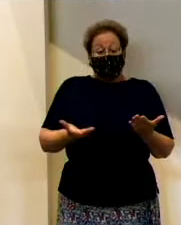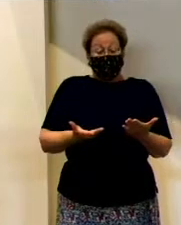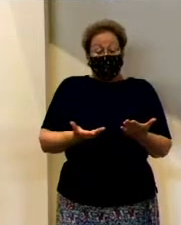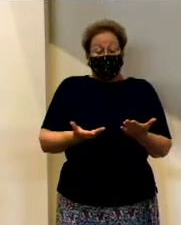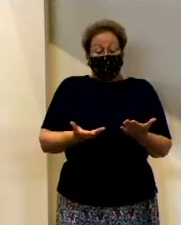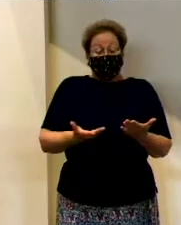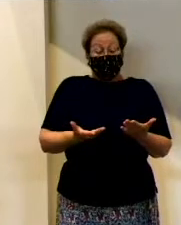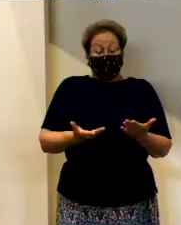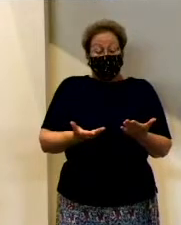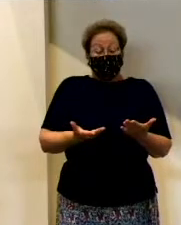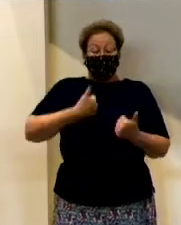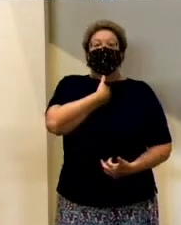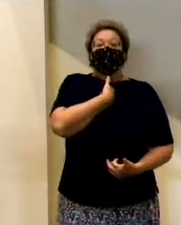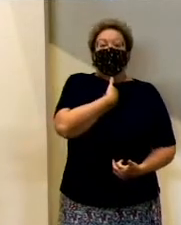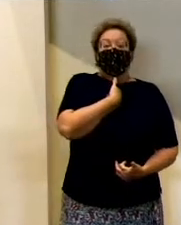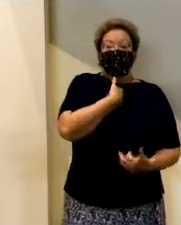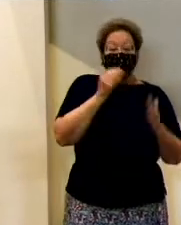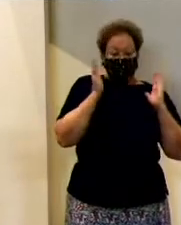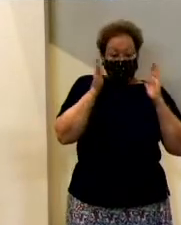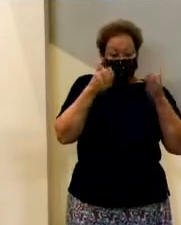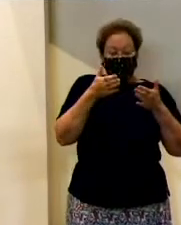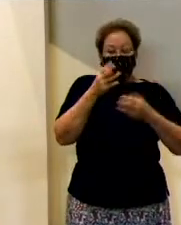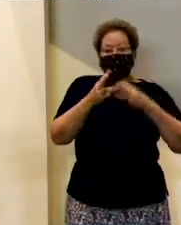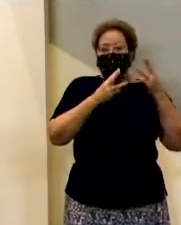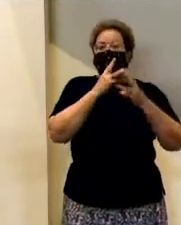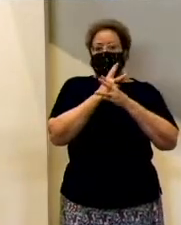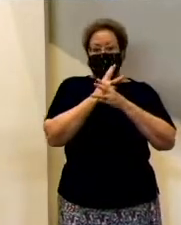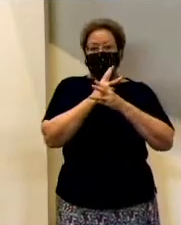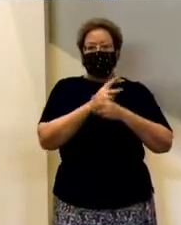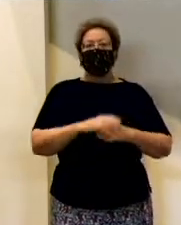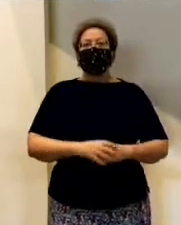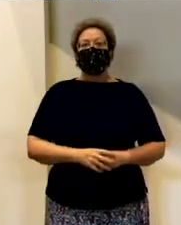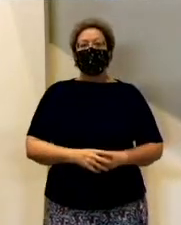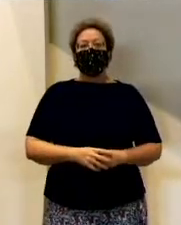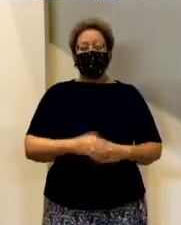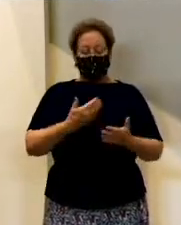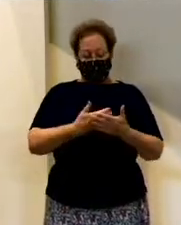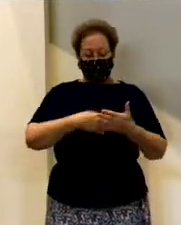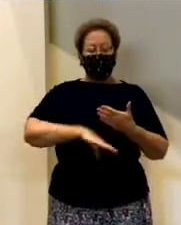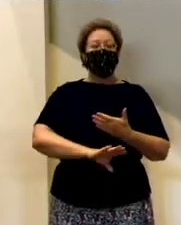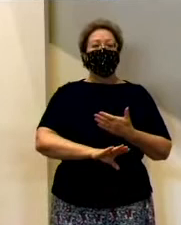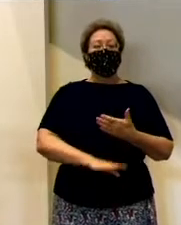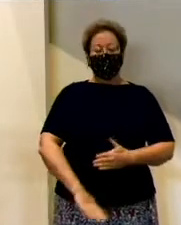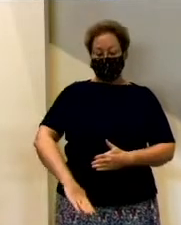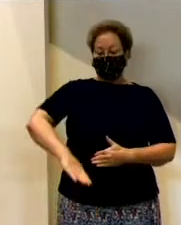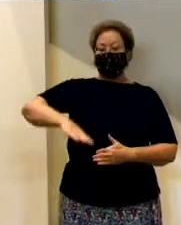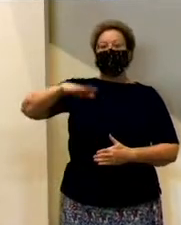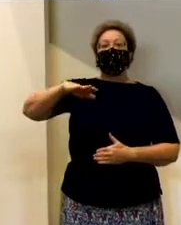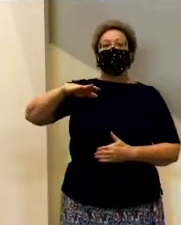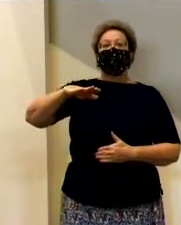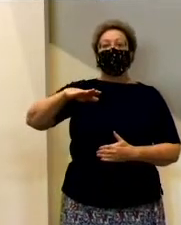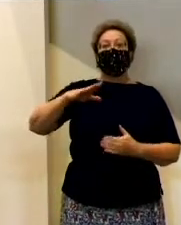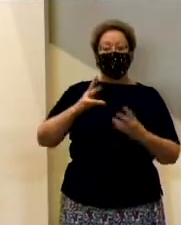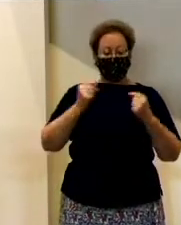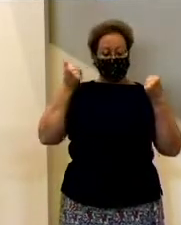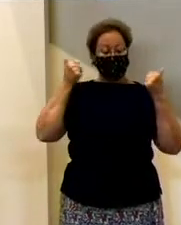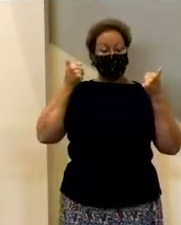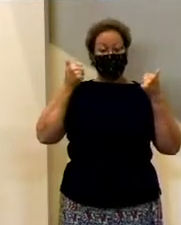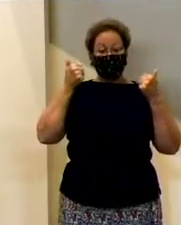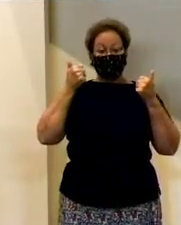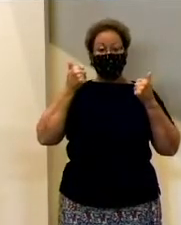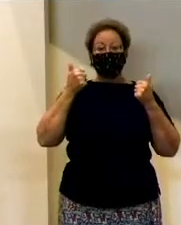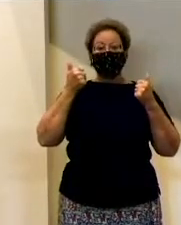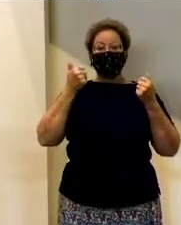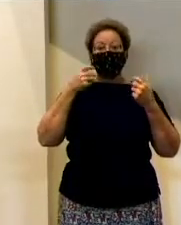this life is all there is. This world's view of life is this. You're born, you grow, you thrive, you